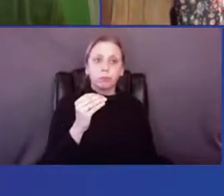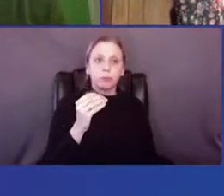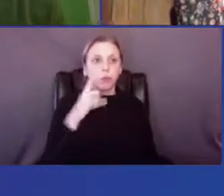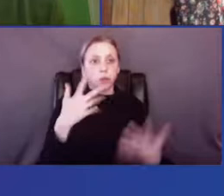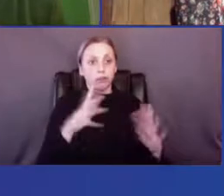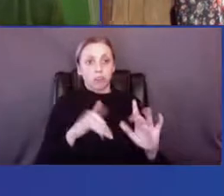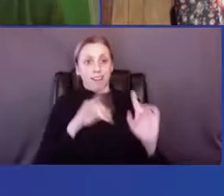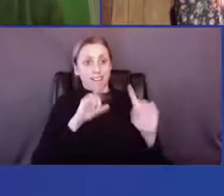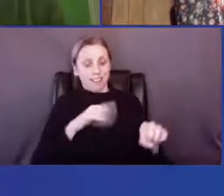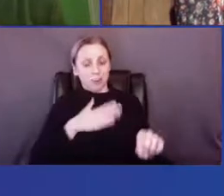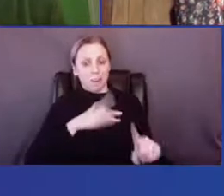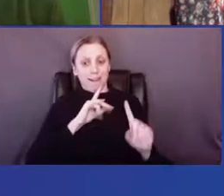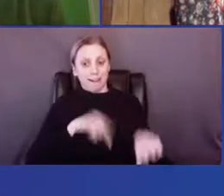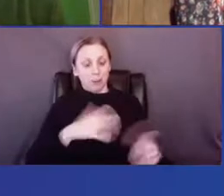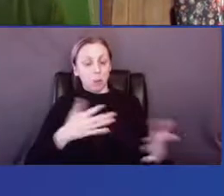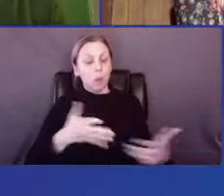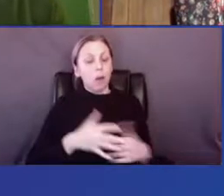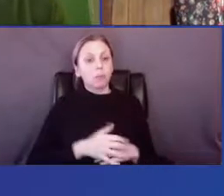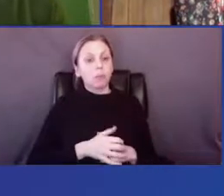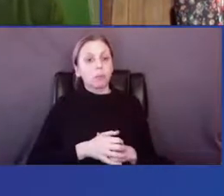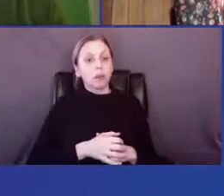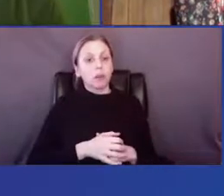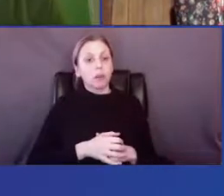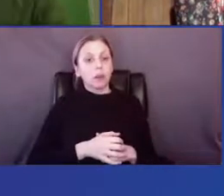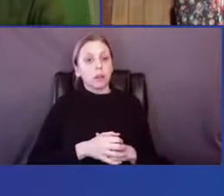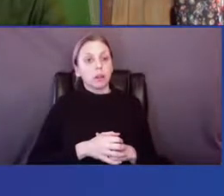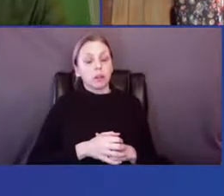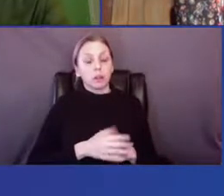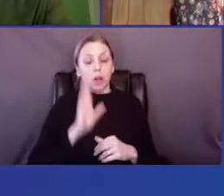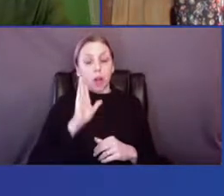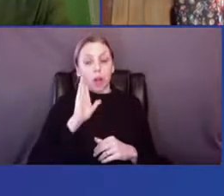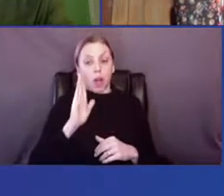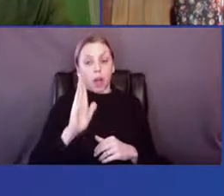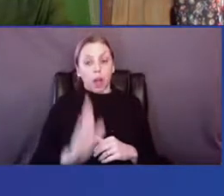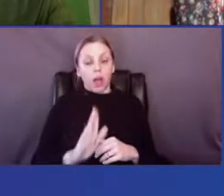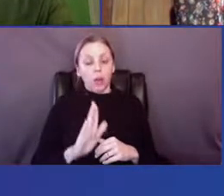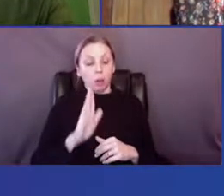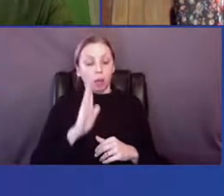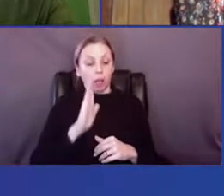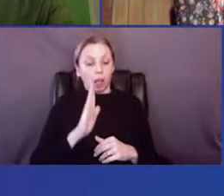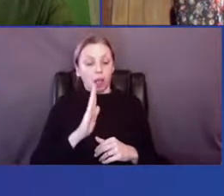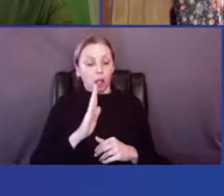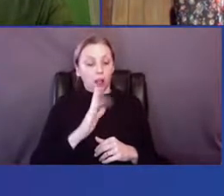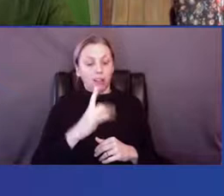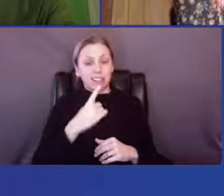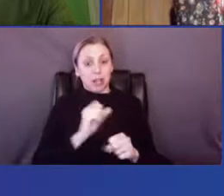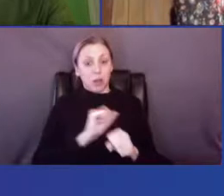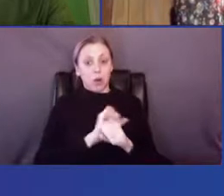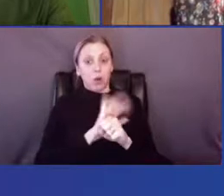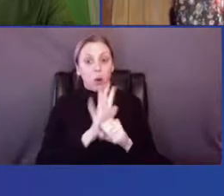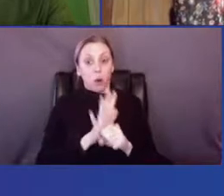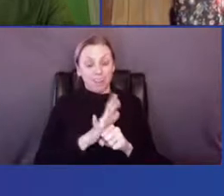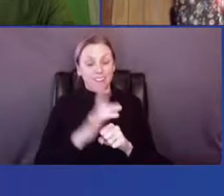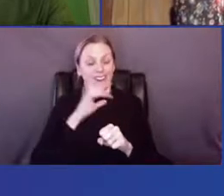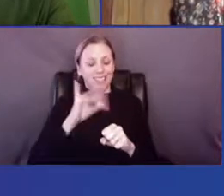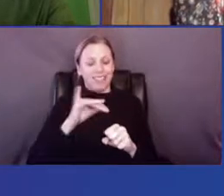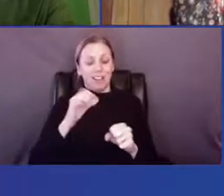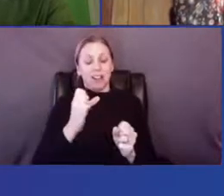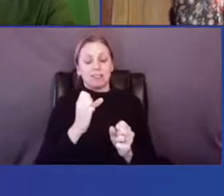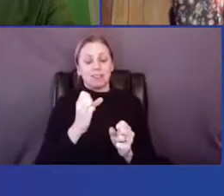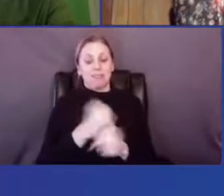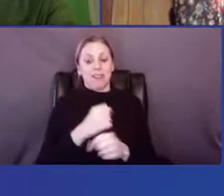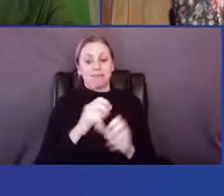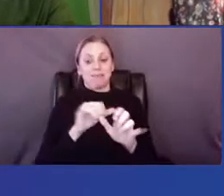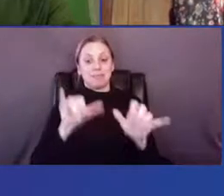answer, my answer, I would go with the fact that I think COVID has exacerbated it and revealed it,